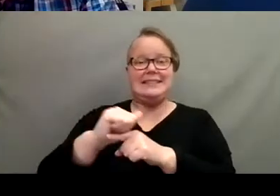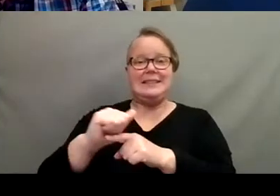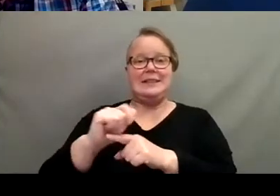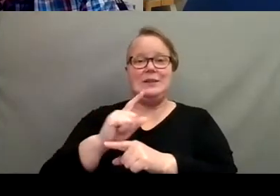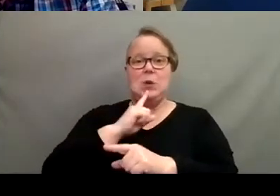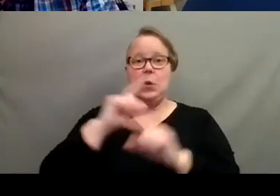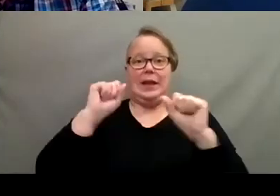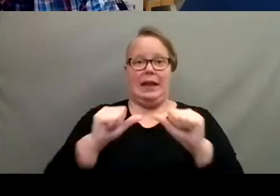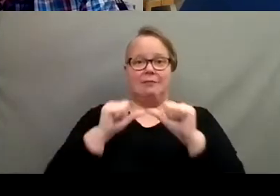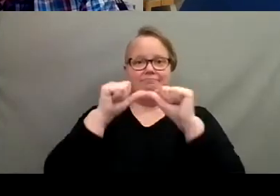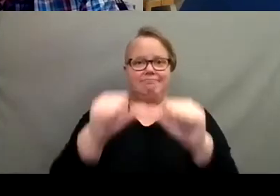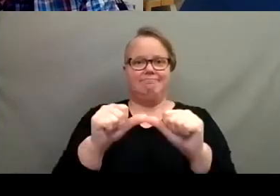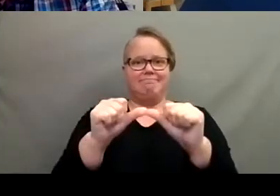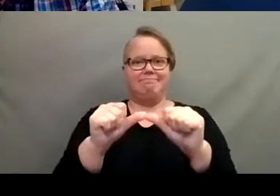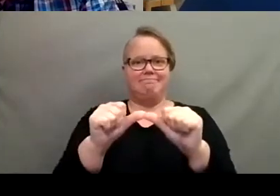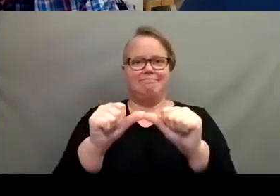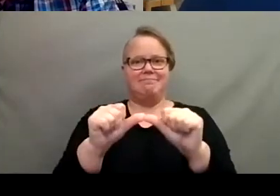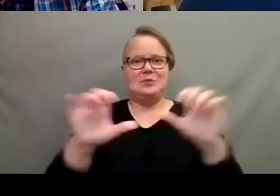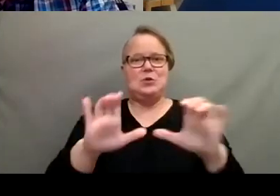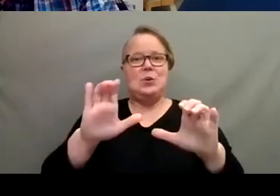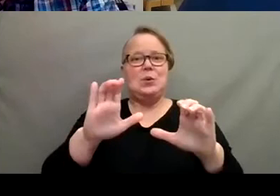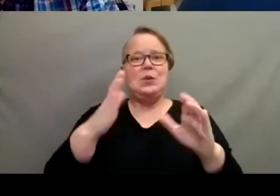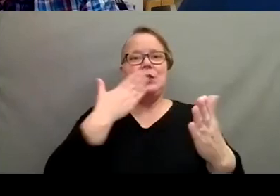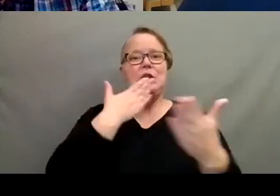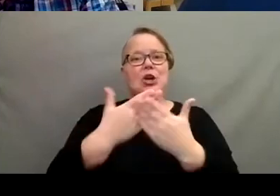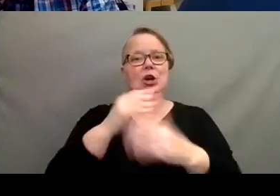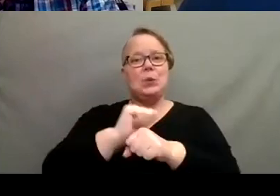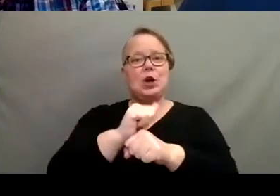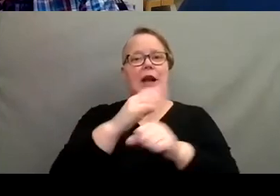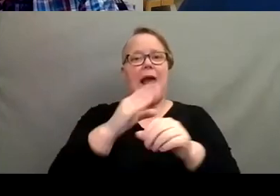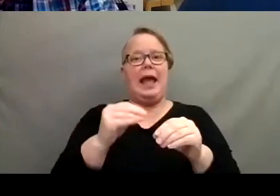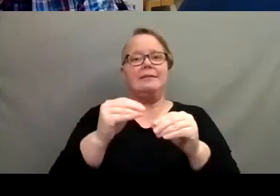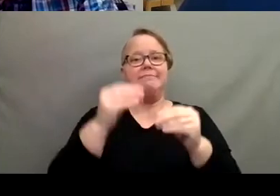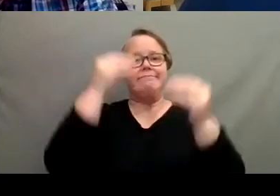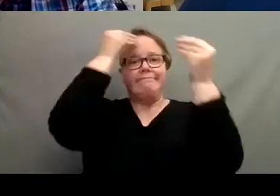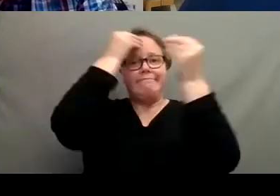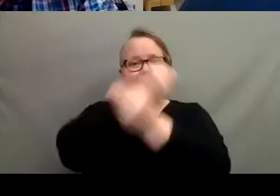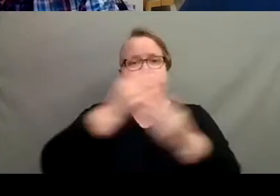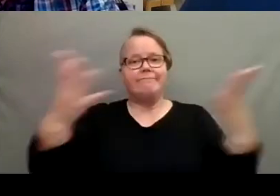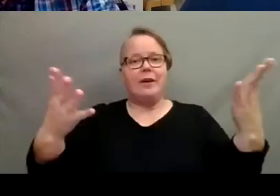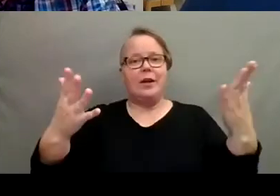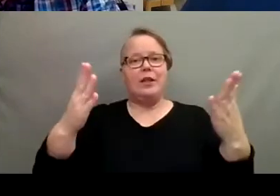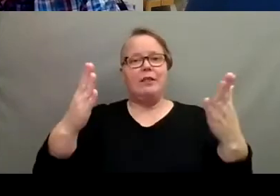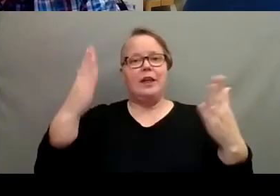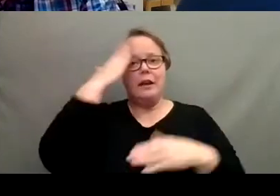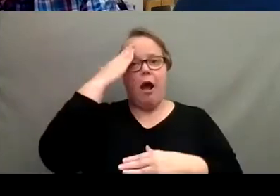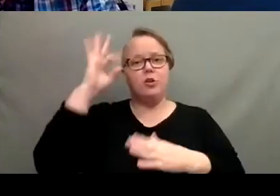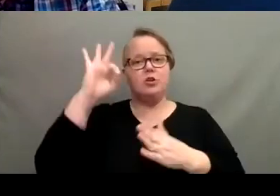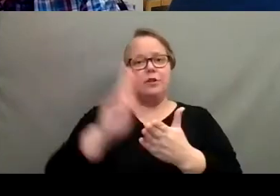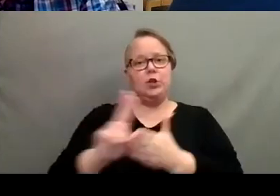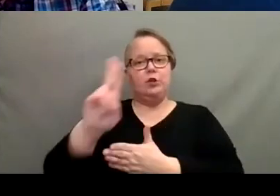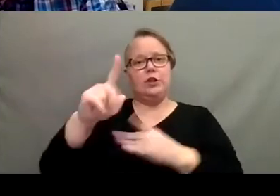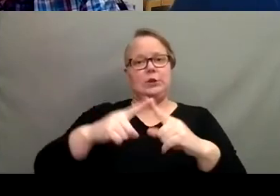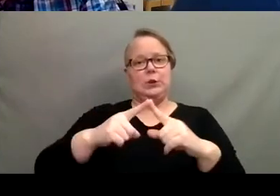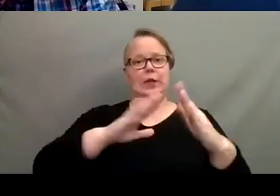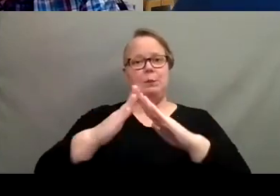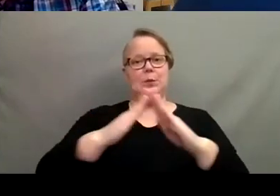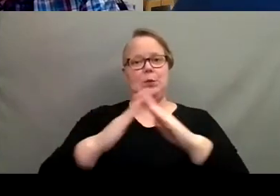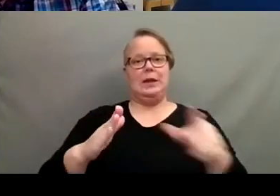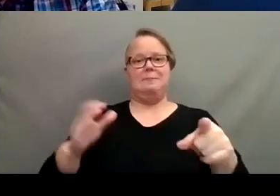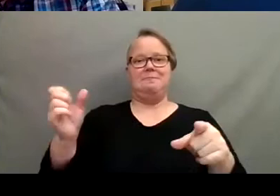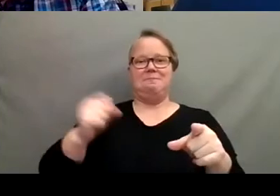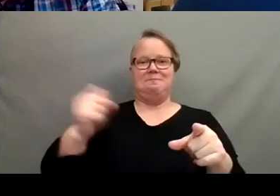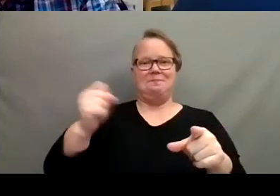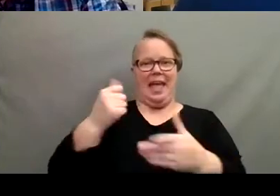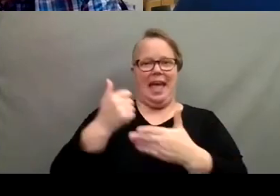so that we can continue to do the good work and extend the knowledge of the university out into the communities. Yep. Help others learn to grow.